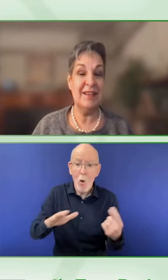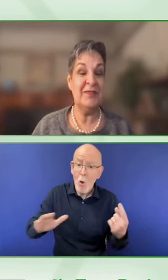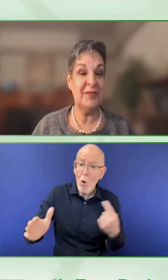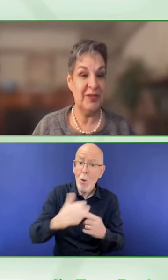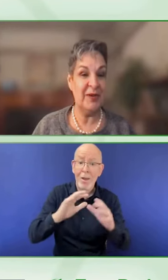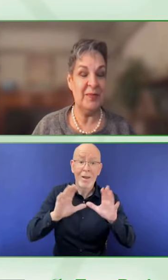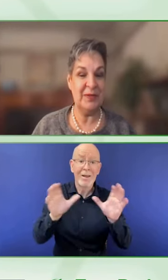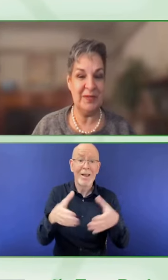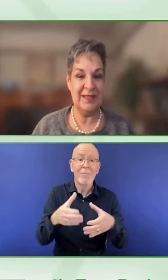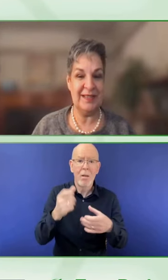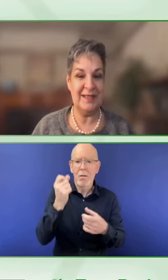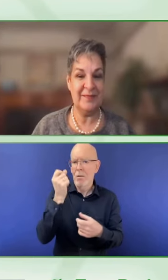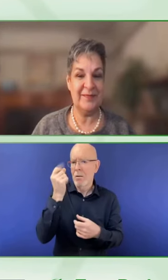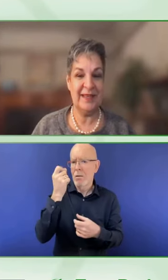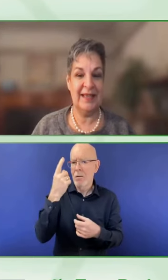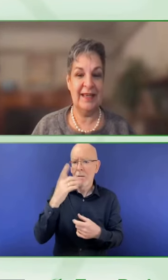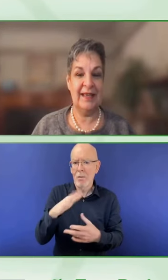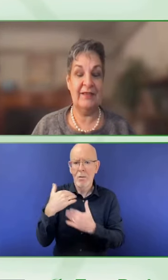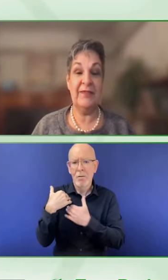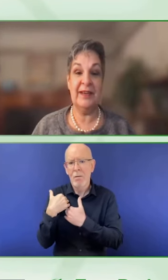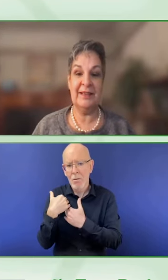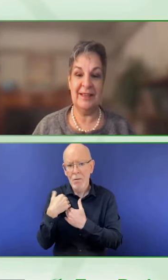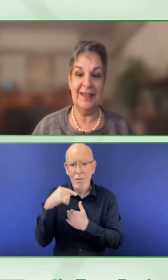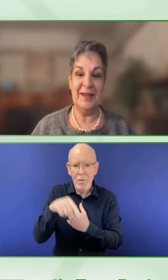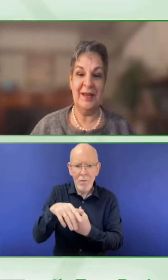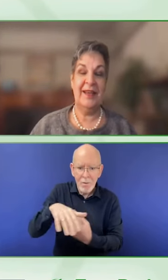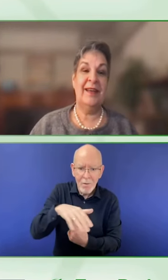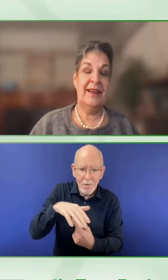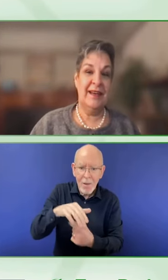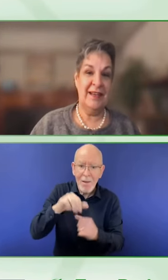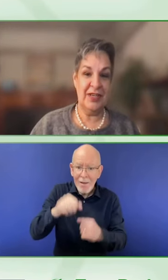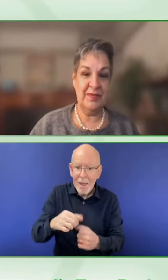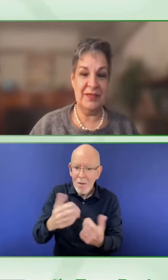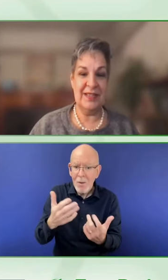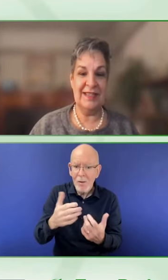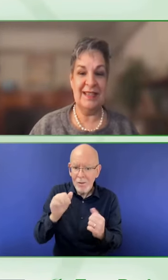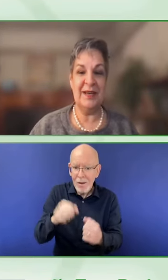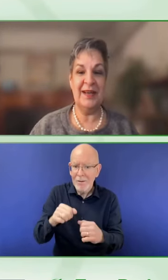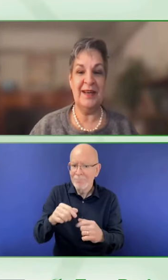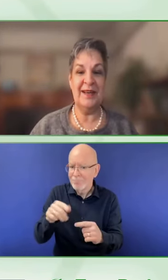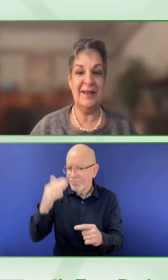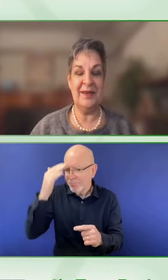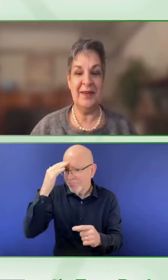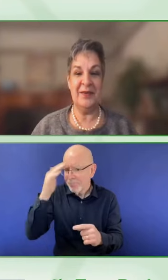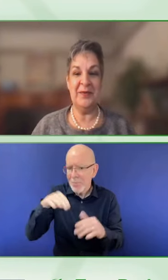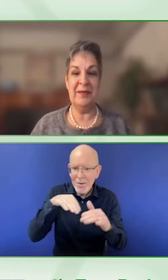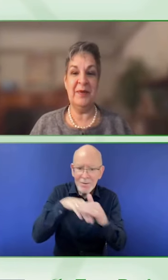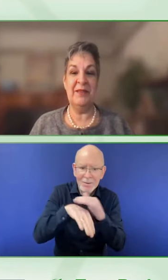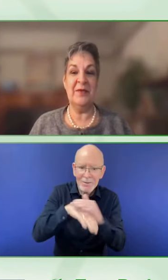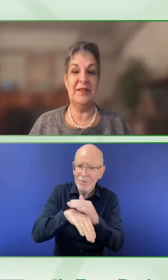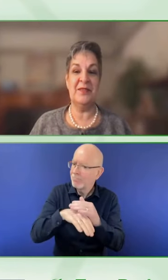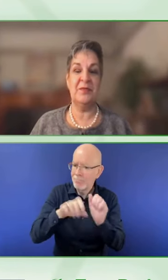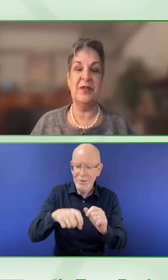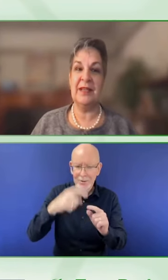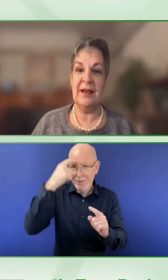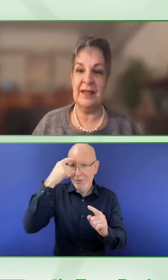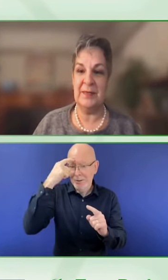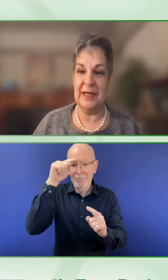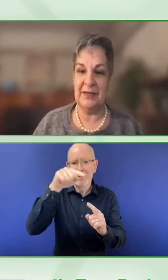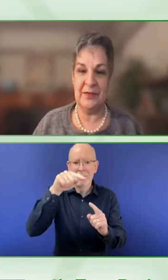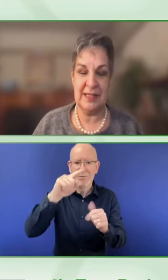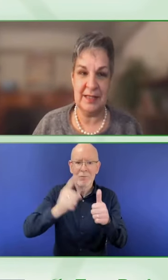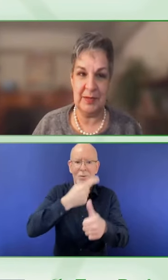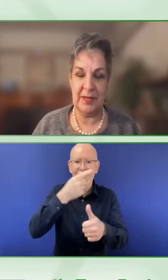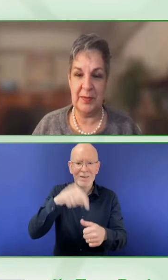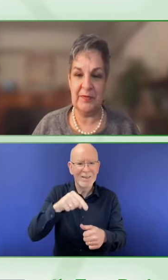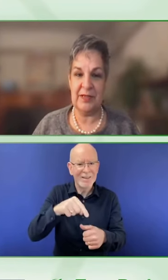self learning opportunities. And finally, as Jake mentioned, you know, we know that there's a really high